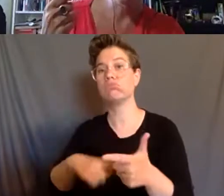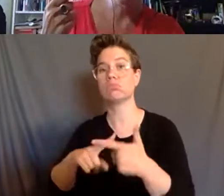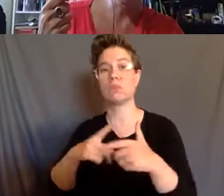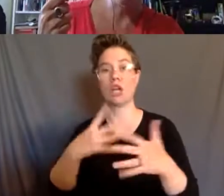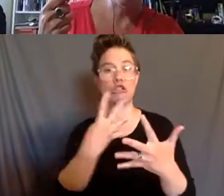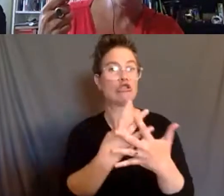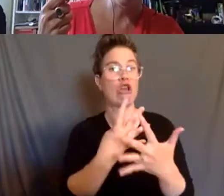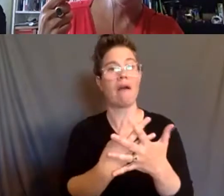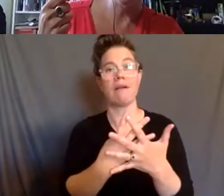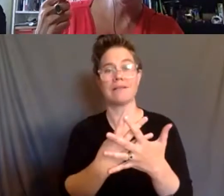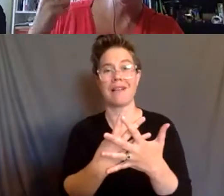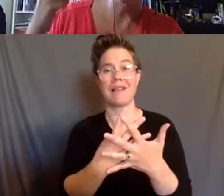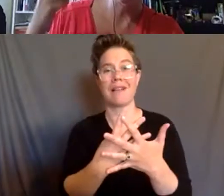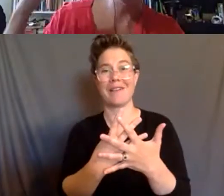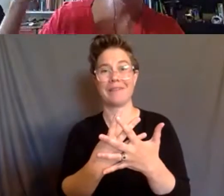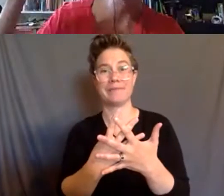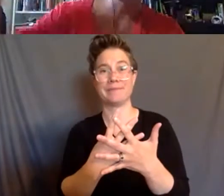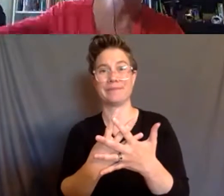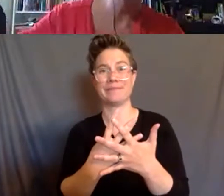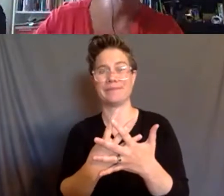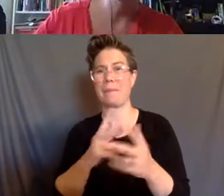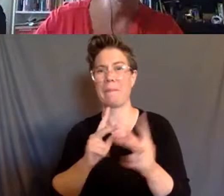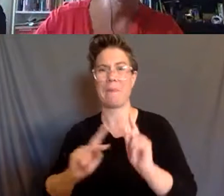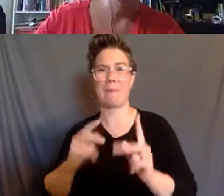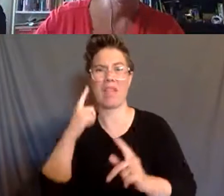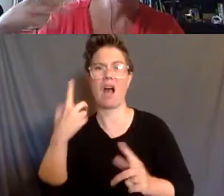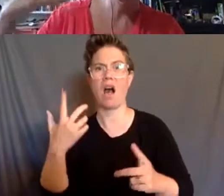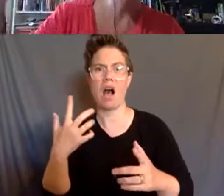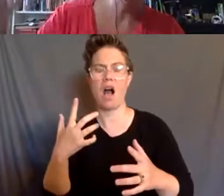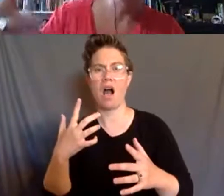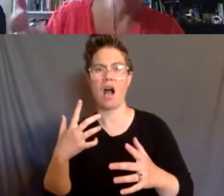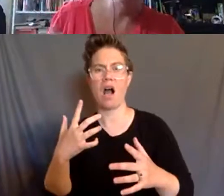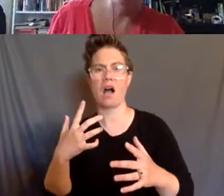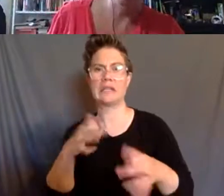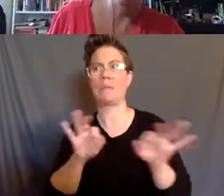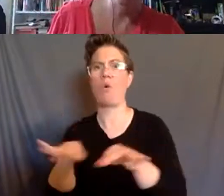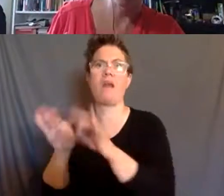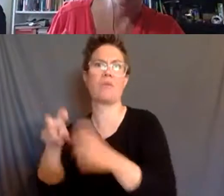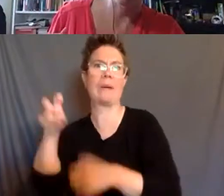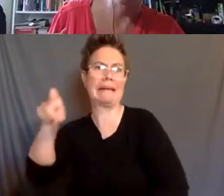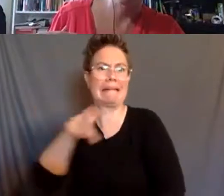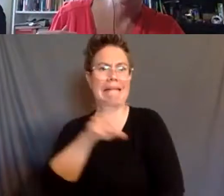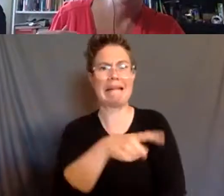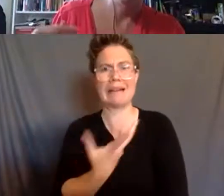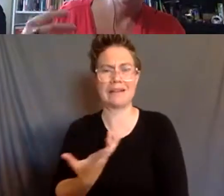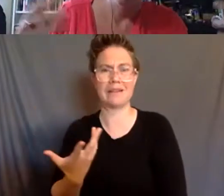something so sacred and something that there's nothing beyond it. Like, of course, we're not gonna decarcerate because